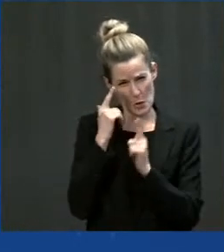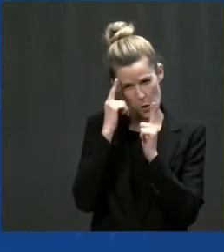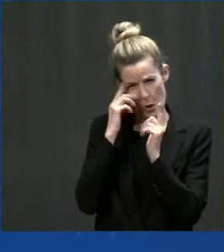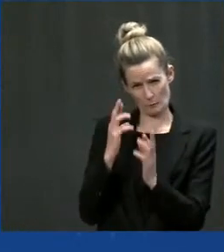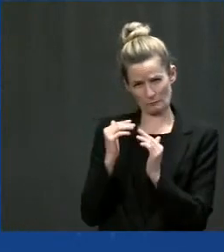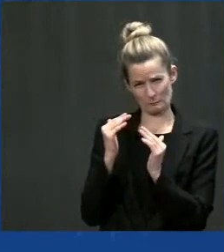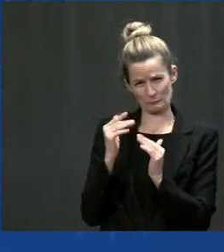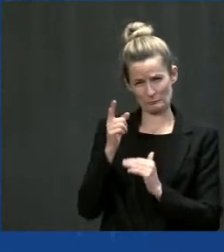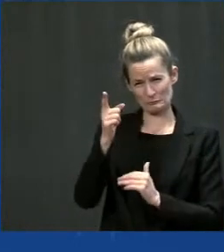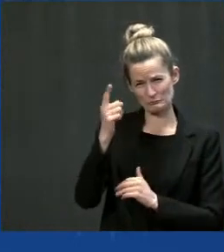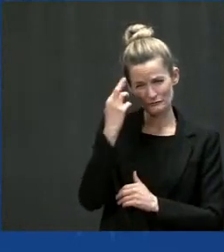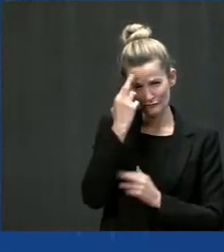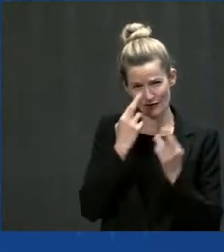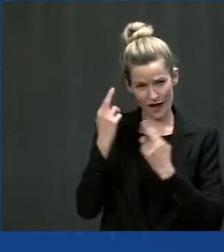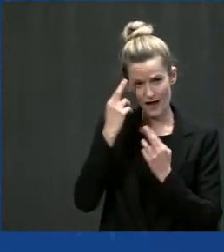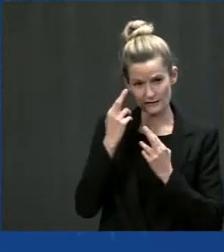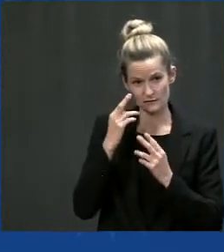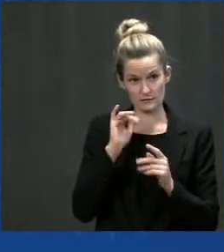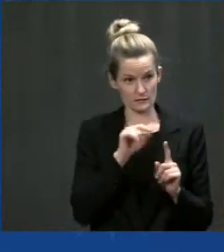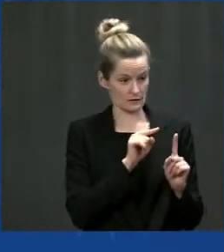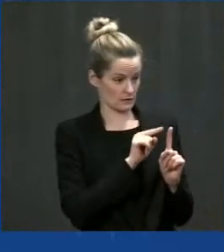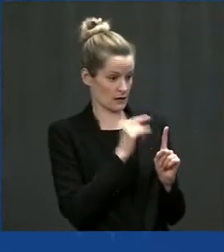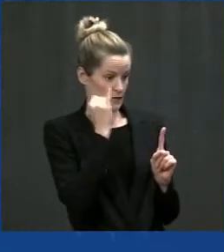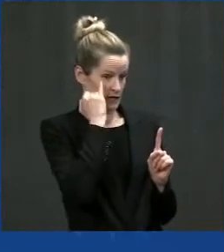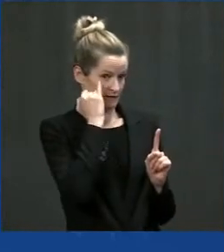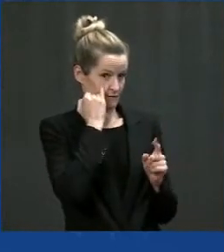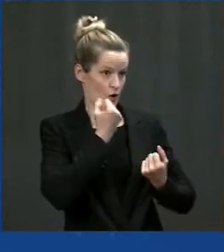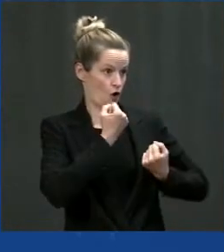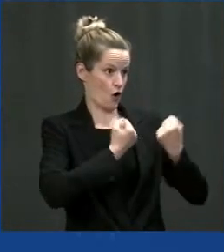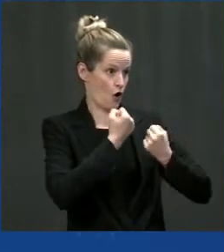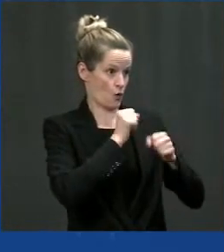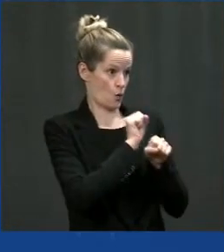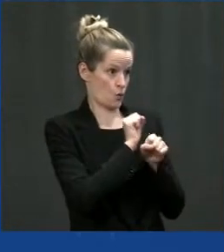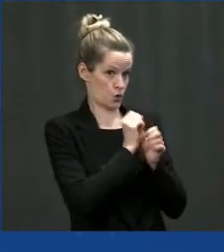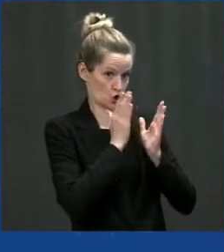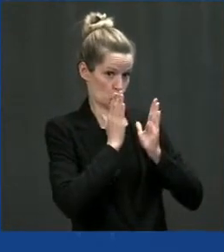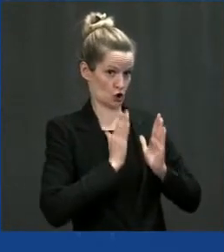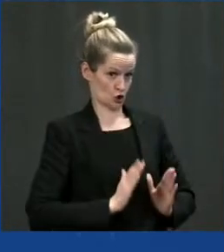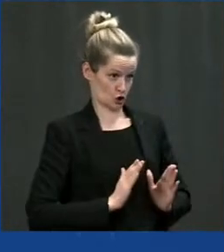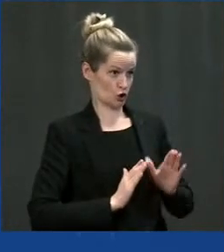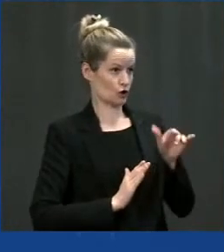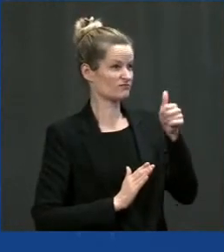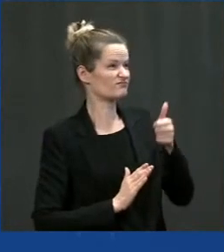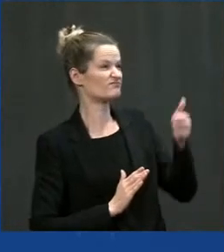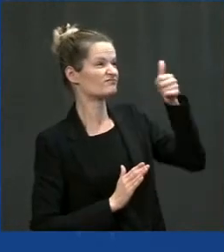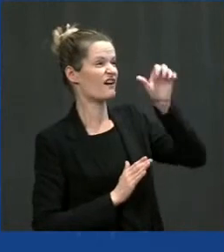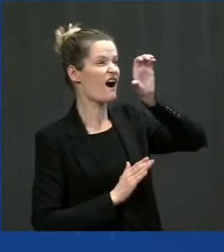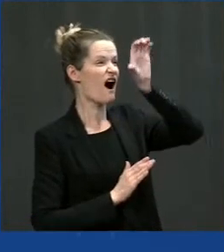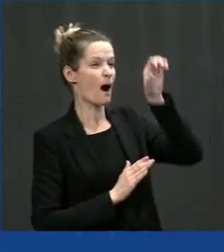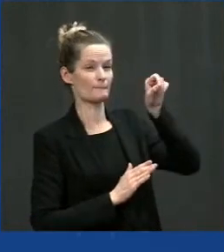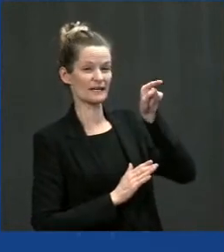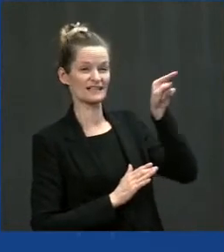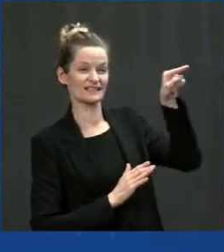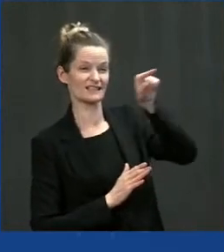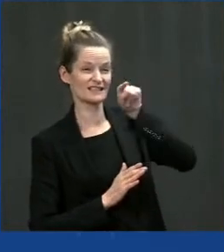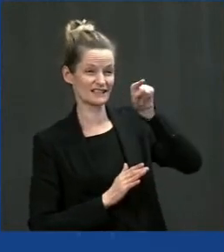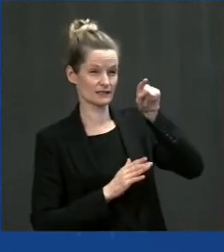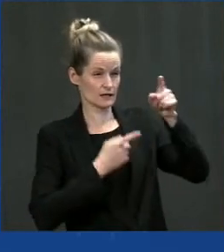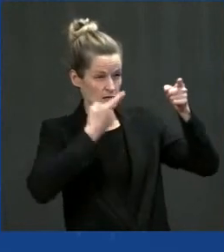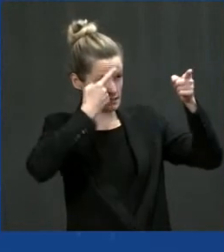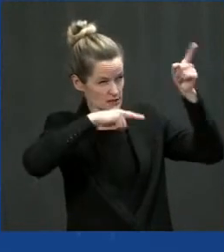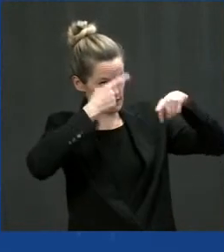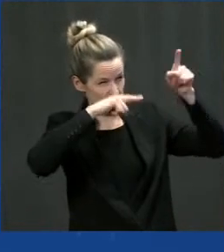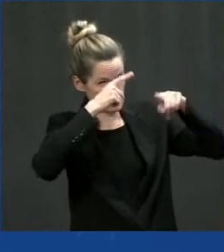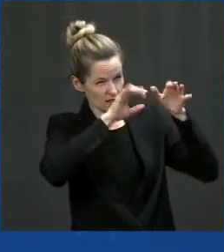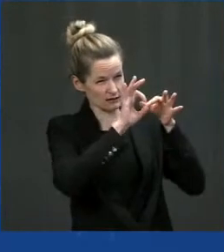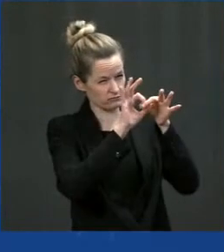and the automobile executives can get together and form this kind of alliance, I think we're making some real progress.